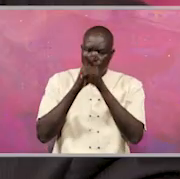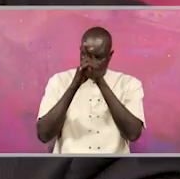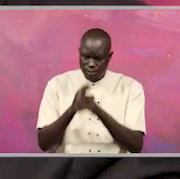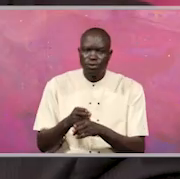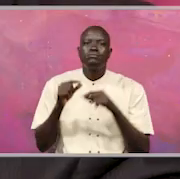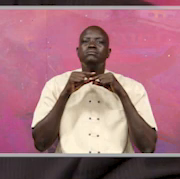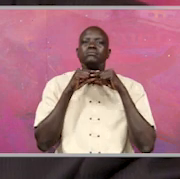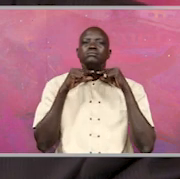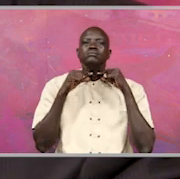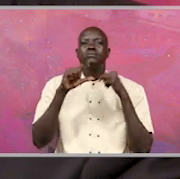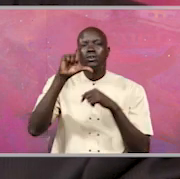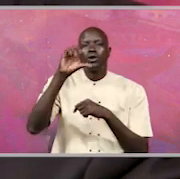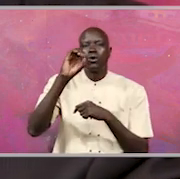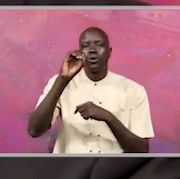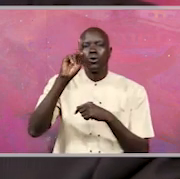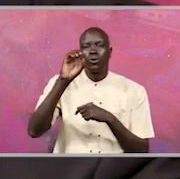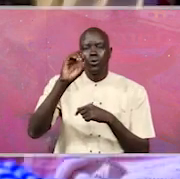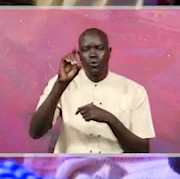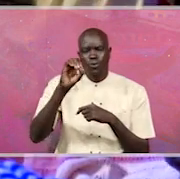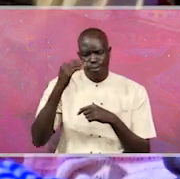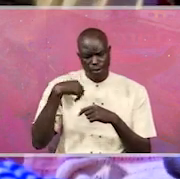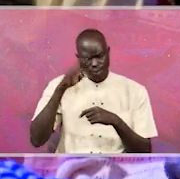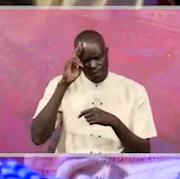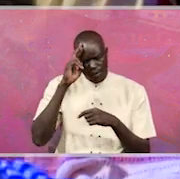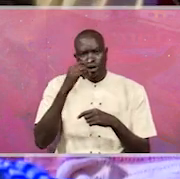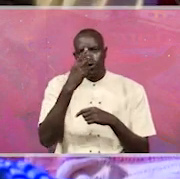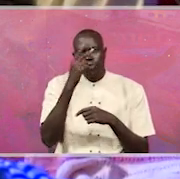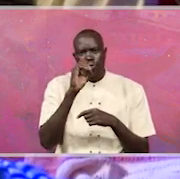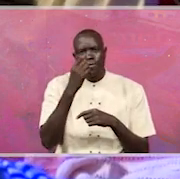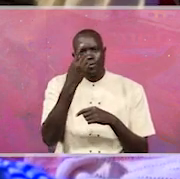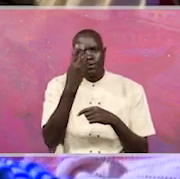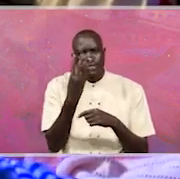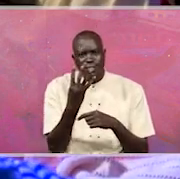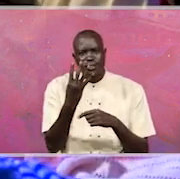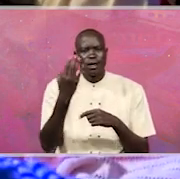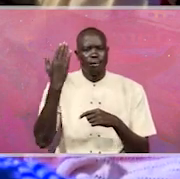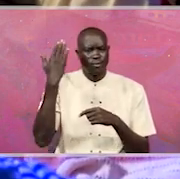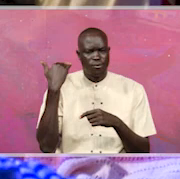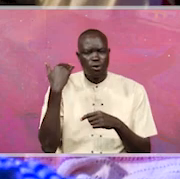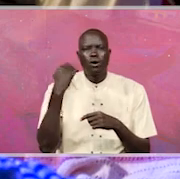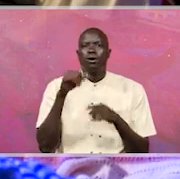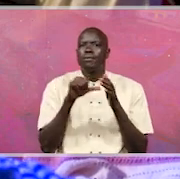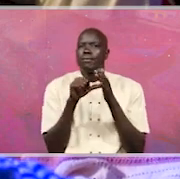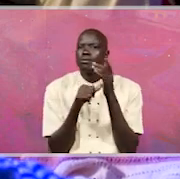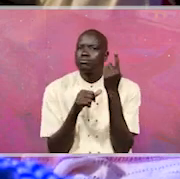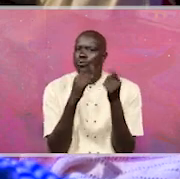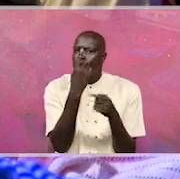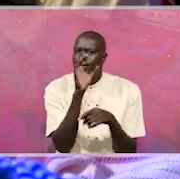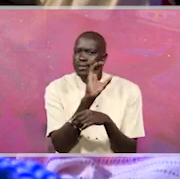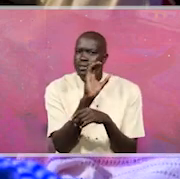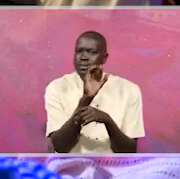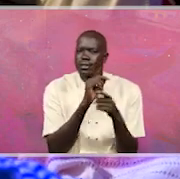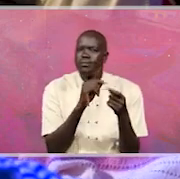I remember in 2014 there was a case about, of course it